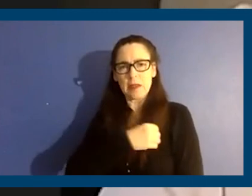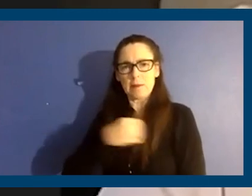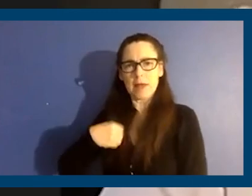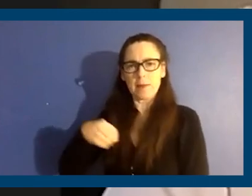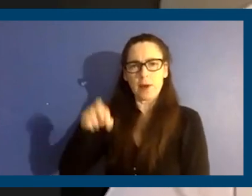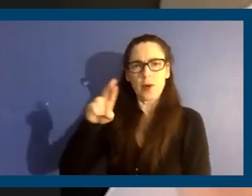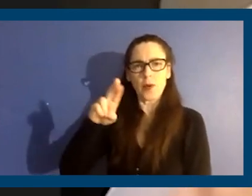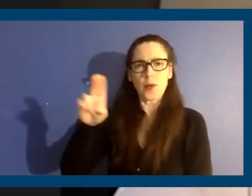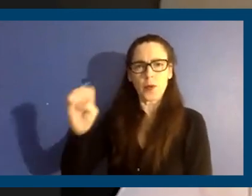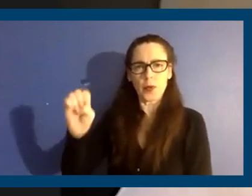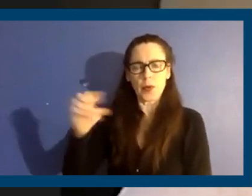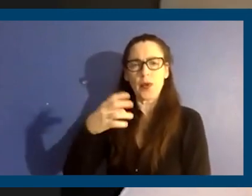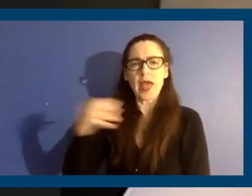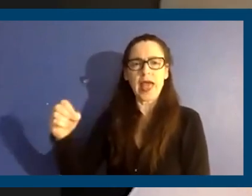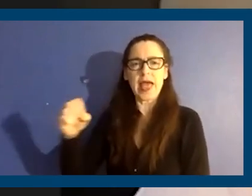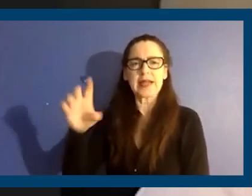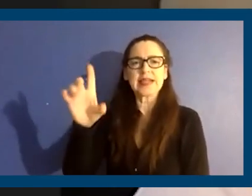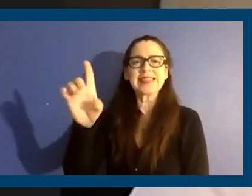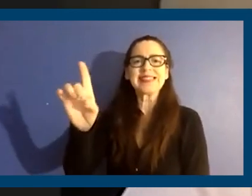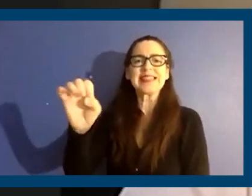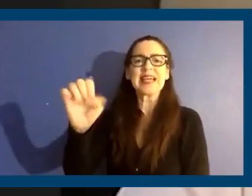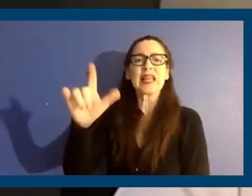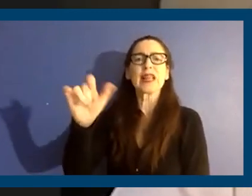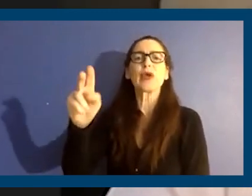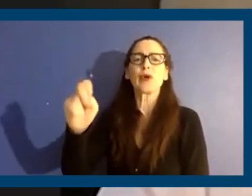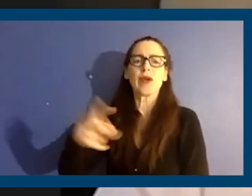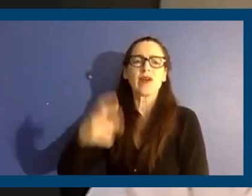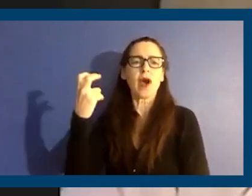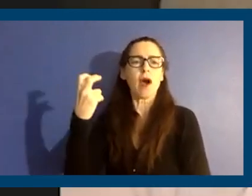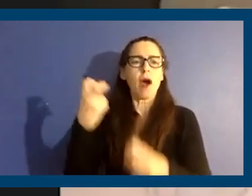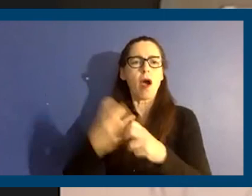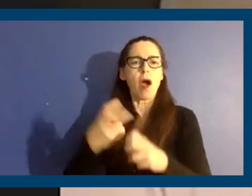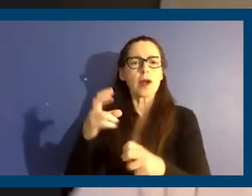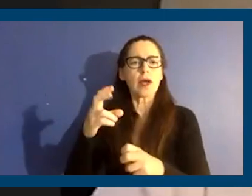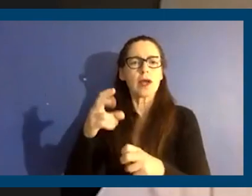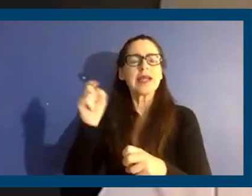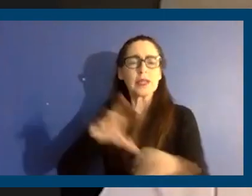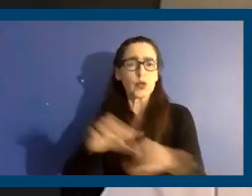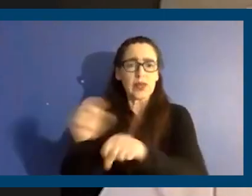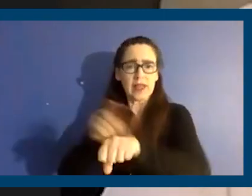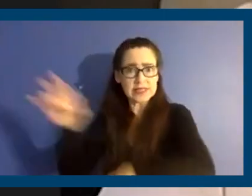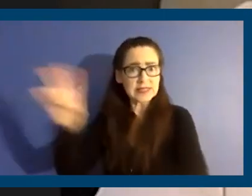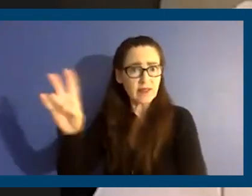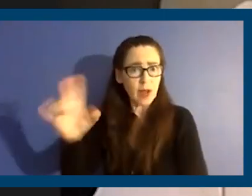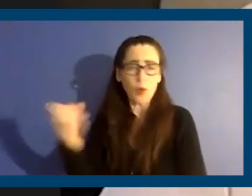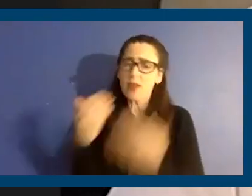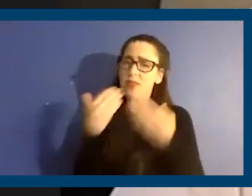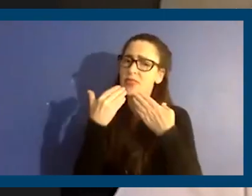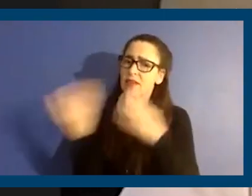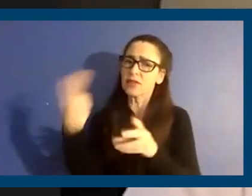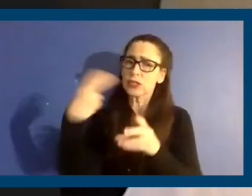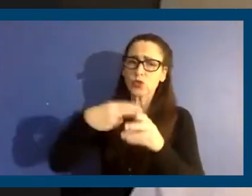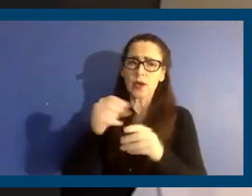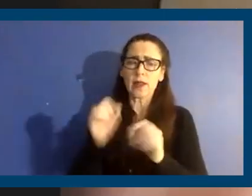DeLeon, um, have, I think, a fairly hard out at 7 o'clock. So I definitely want to thank them for joining the panel